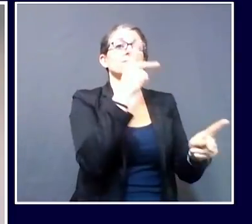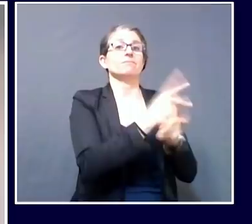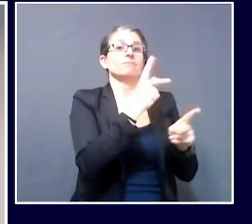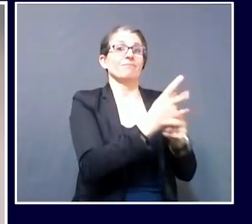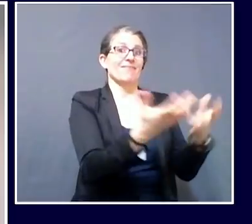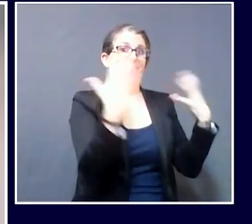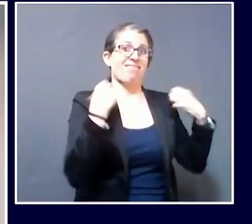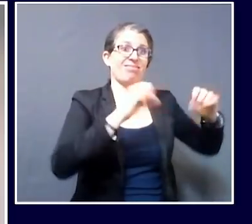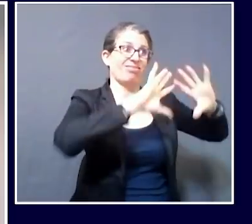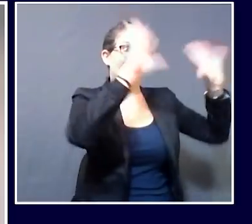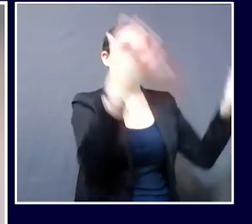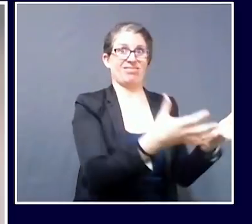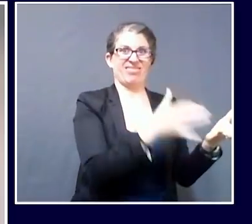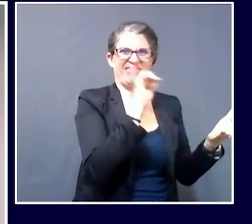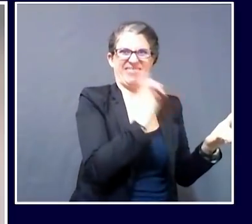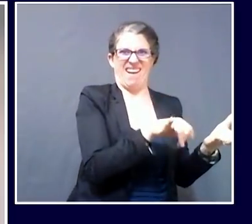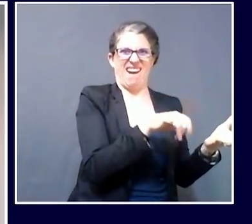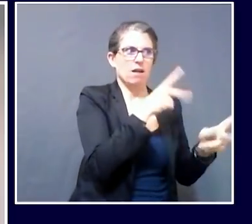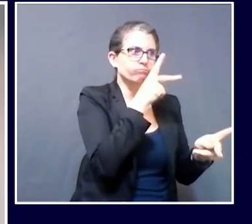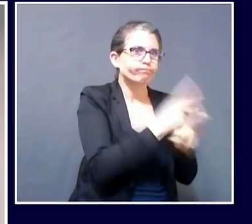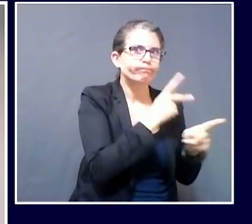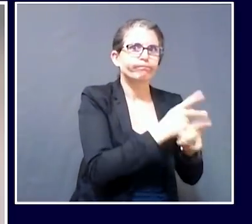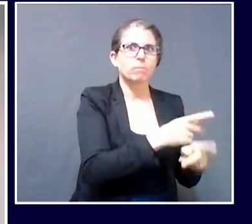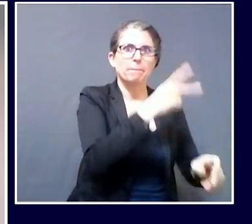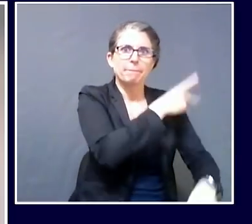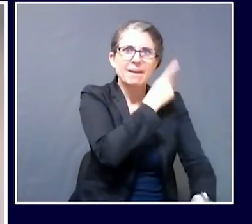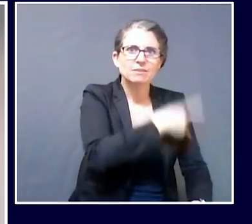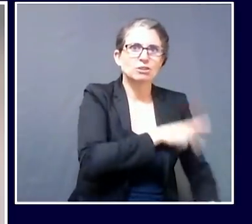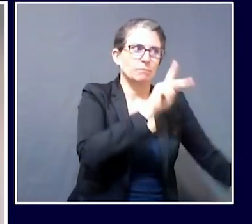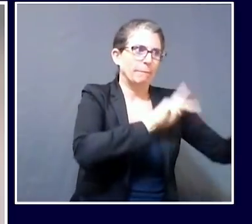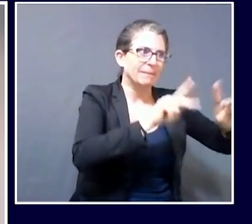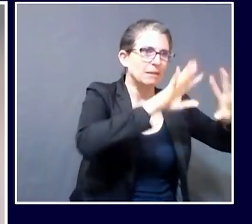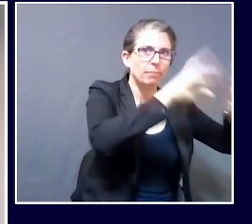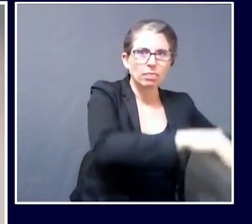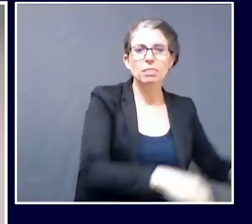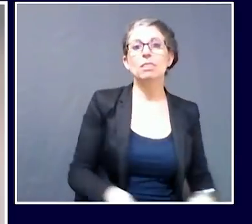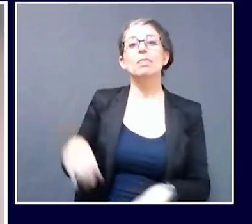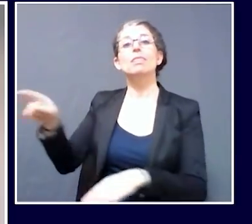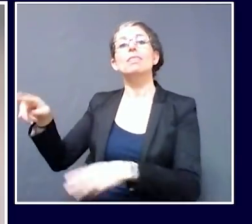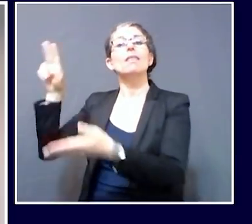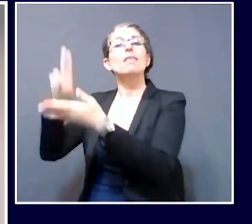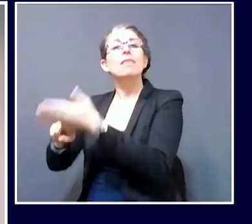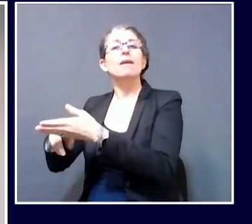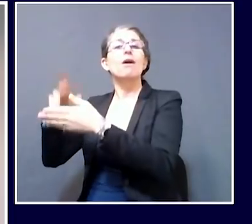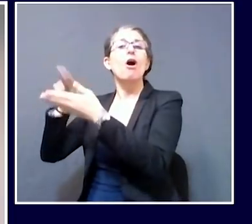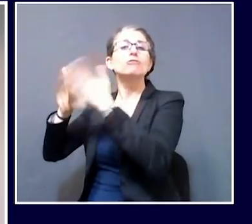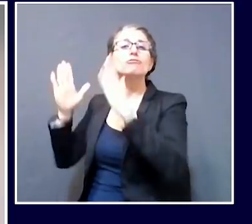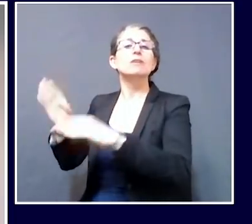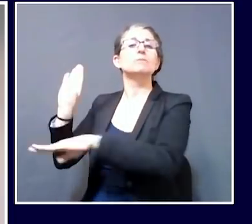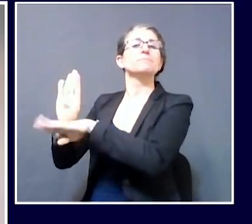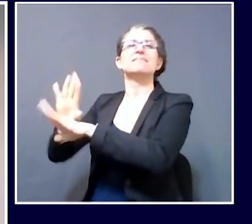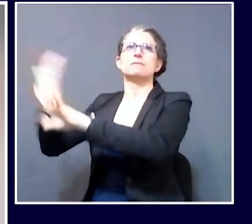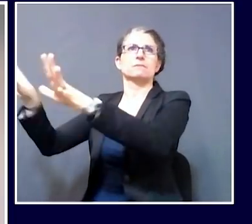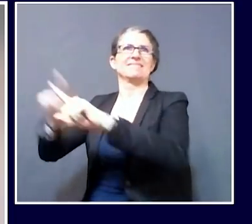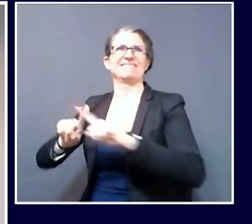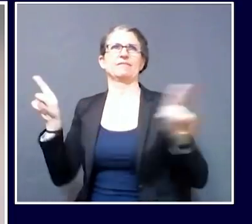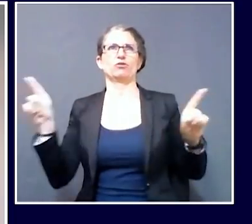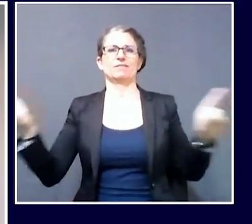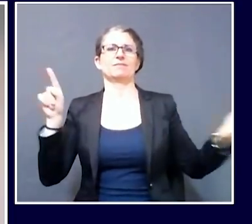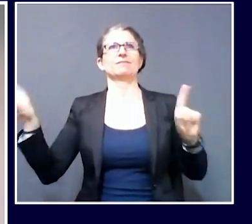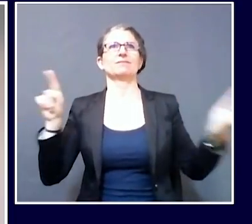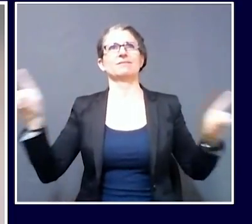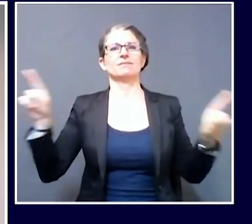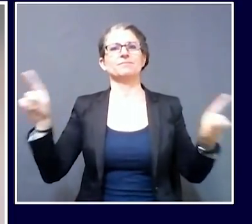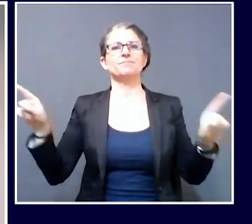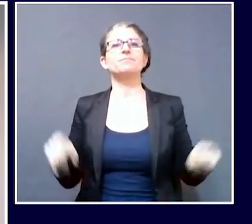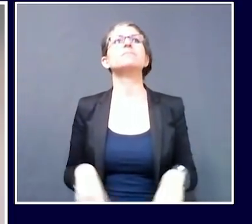there's a better sense of who's in the facility at any one time, what their work schedule was, what wing they were